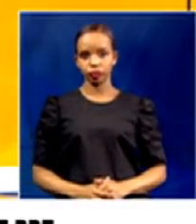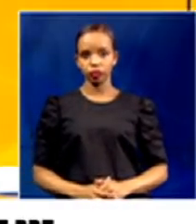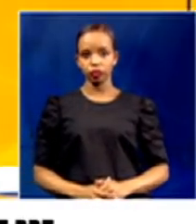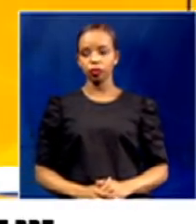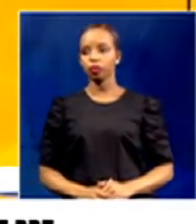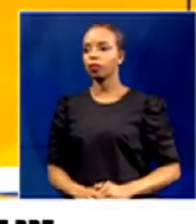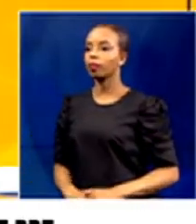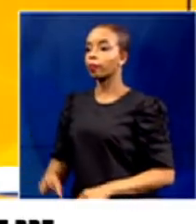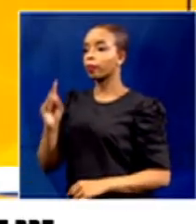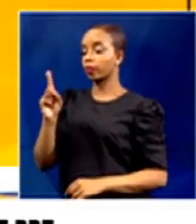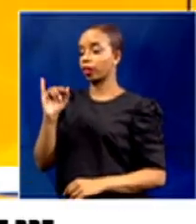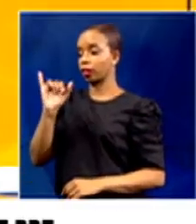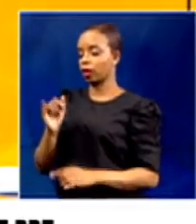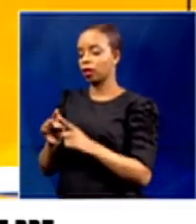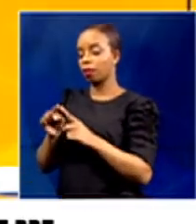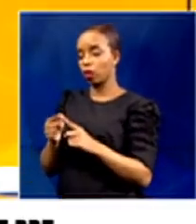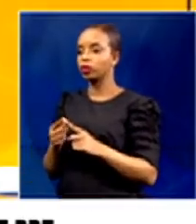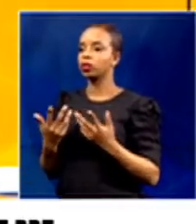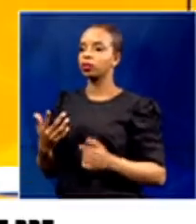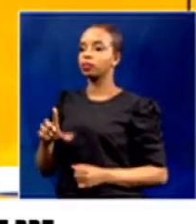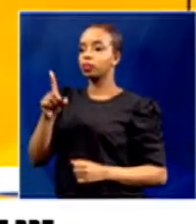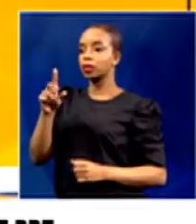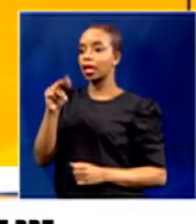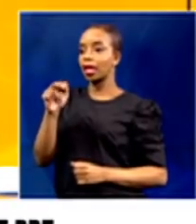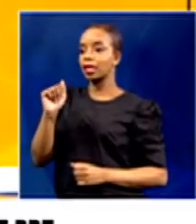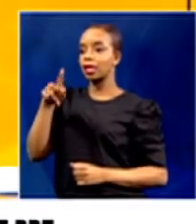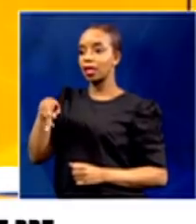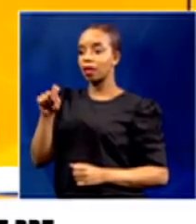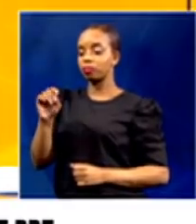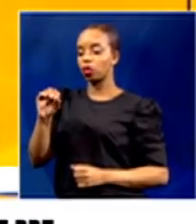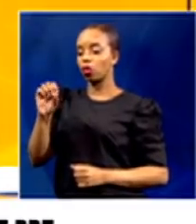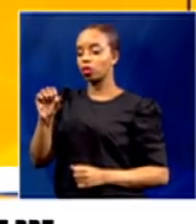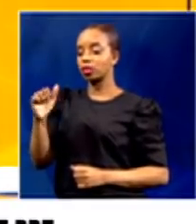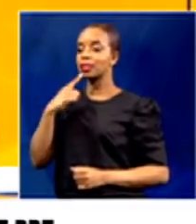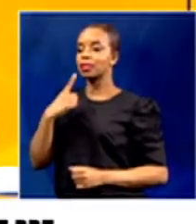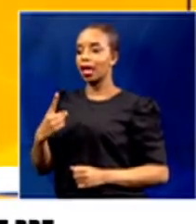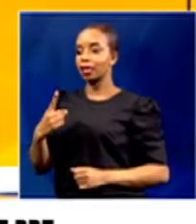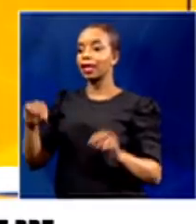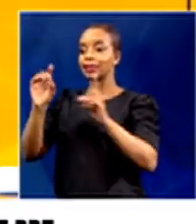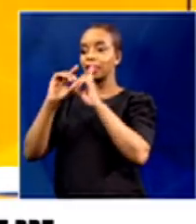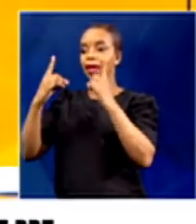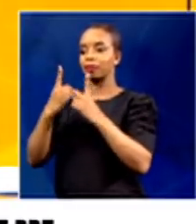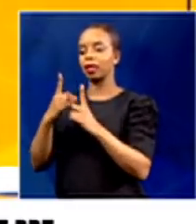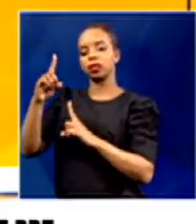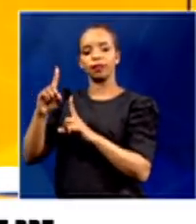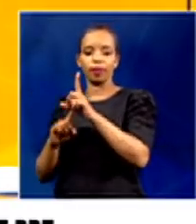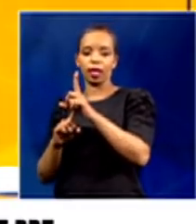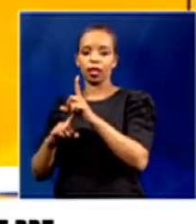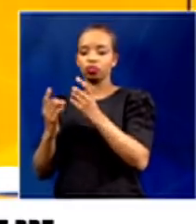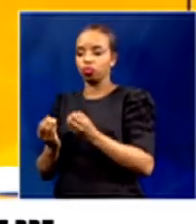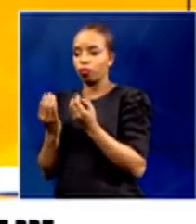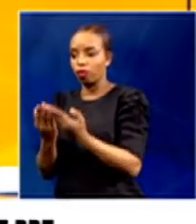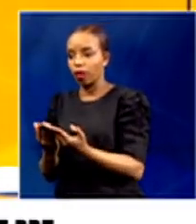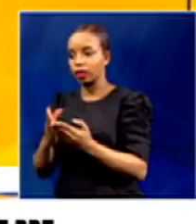to that point, as NAPTOSA, you've said that the department has failed to provide psychosocial support for learners